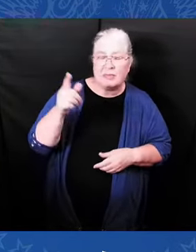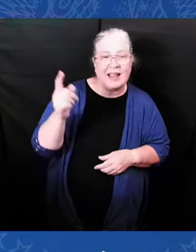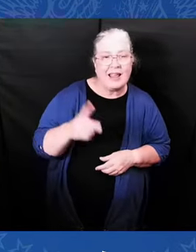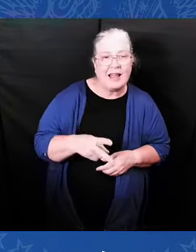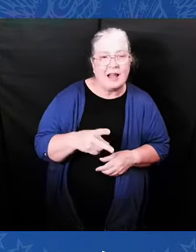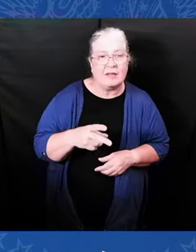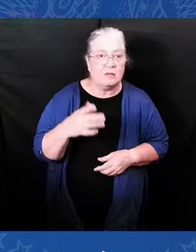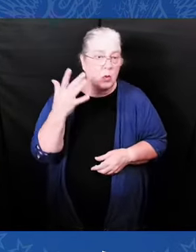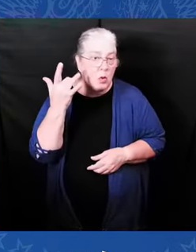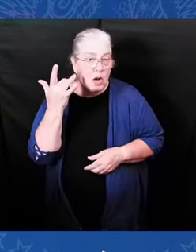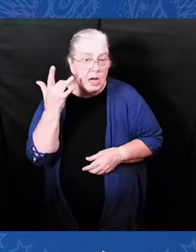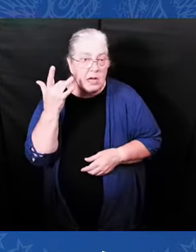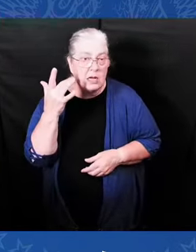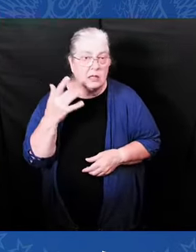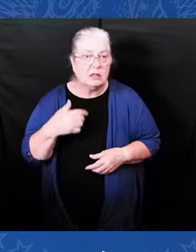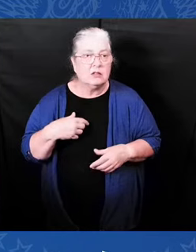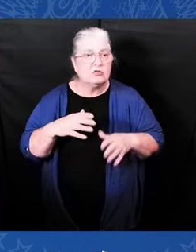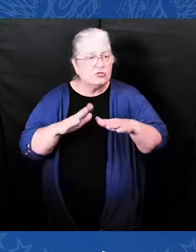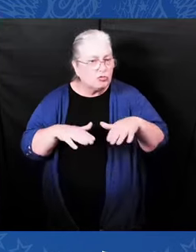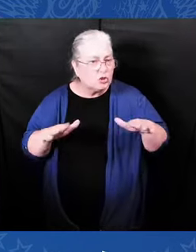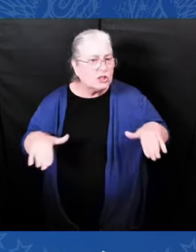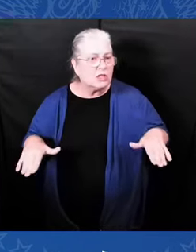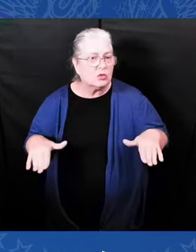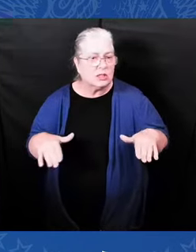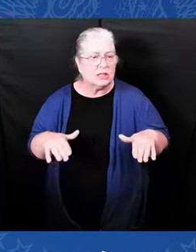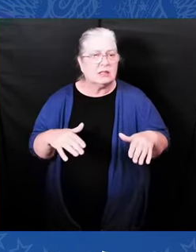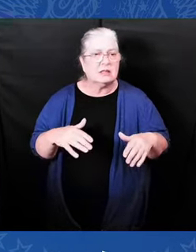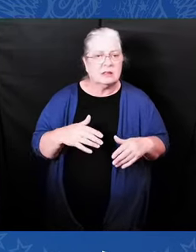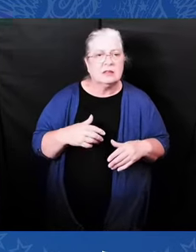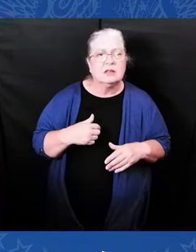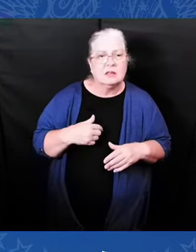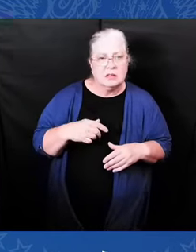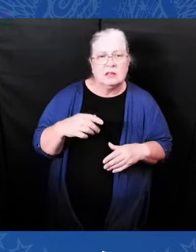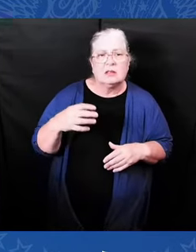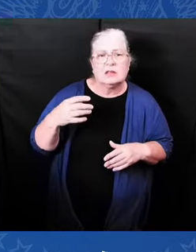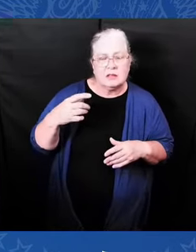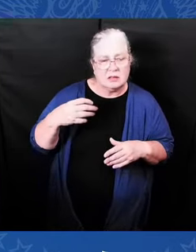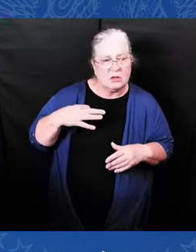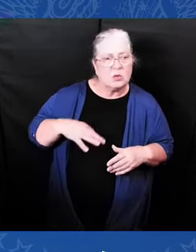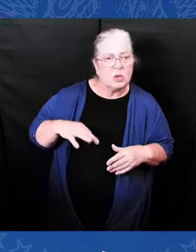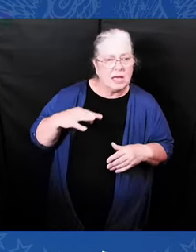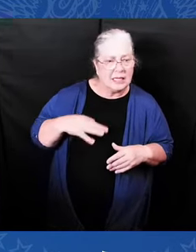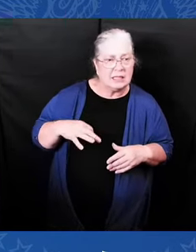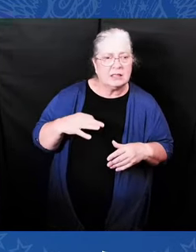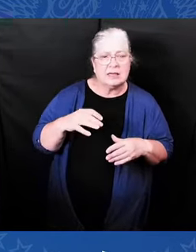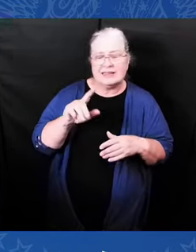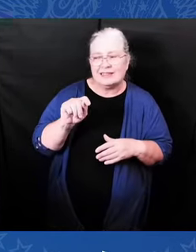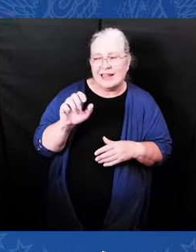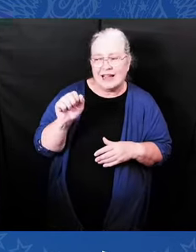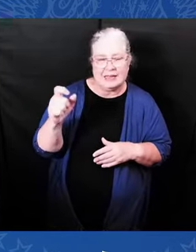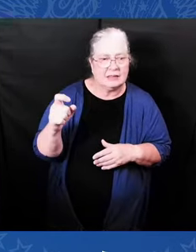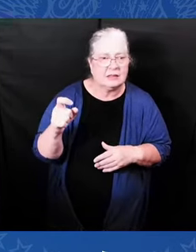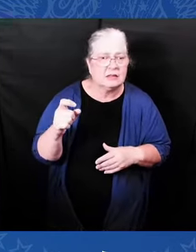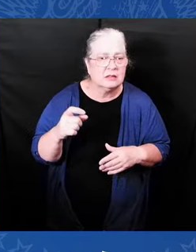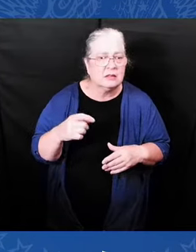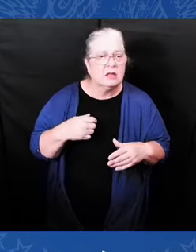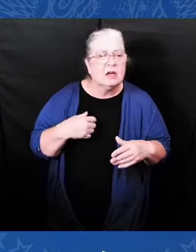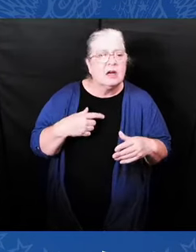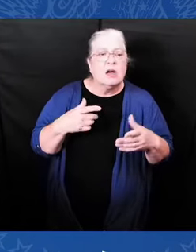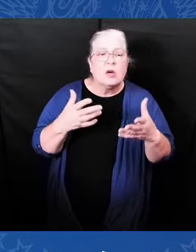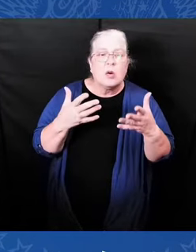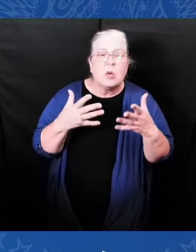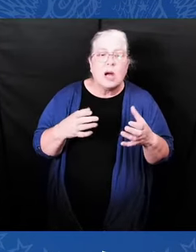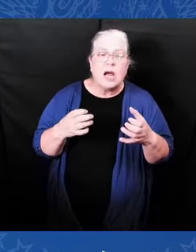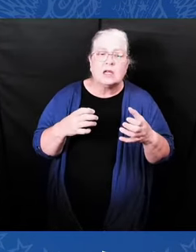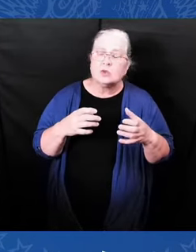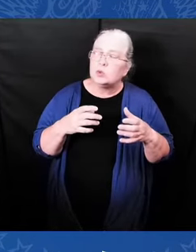tried to renew it, with your help, we're going to fight to make it permanent and expand the child care tax credit. And by the way, it doesn't just help children and